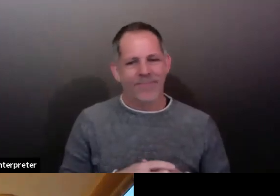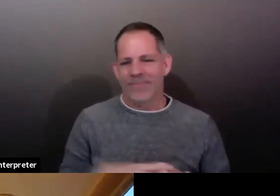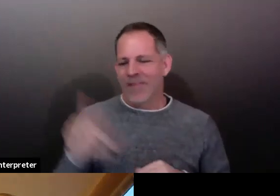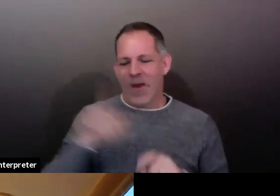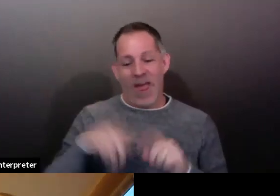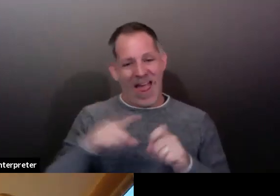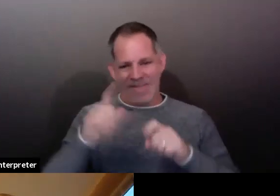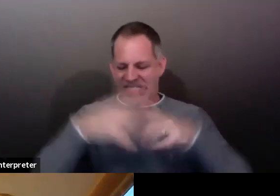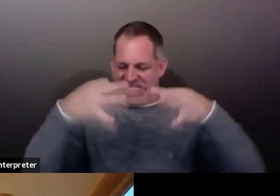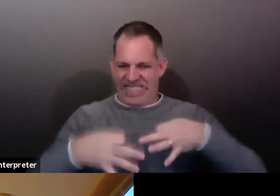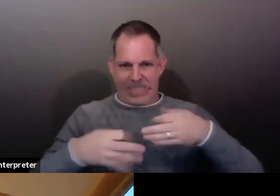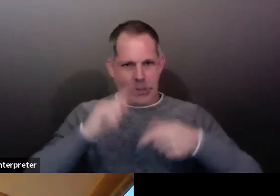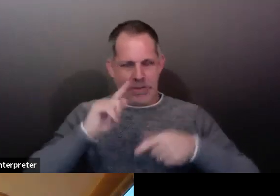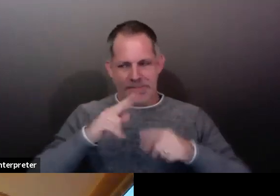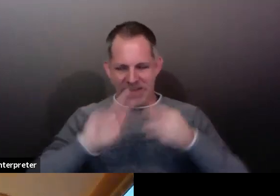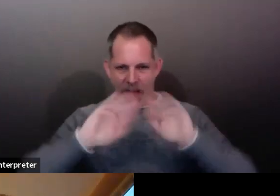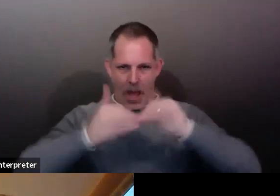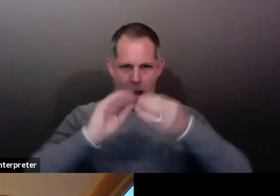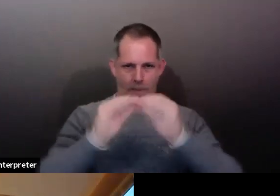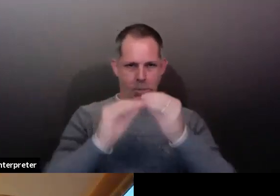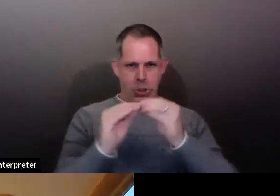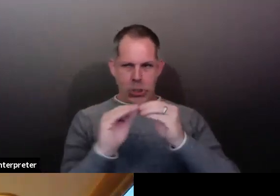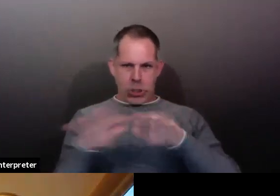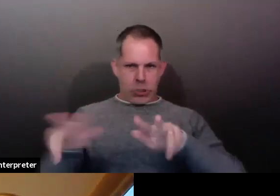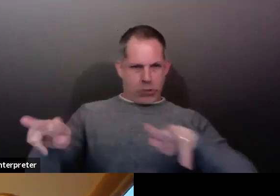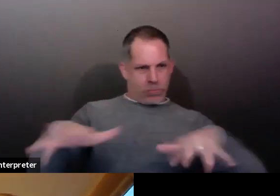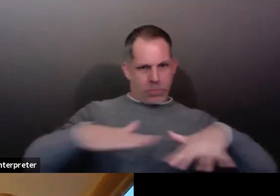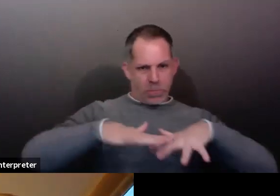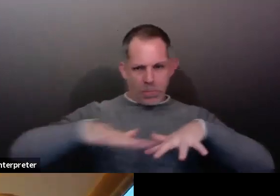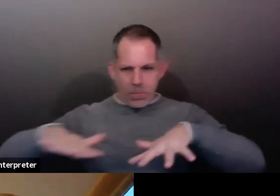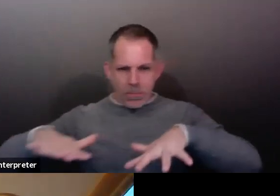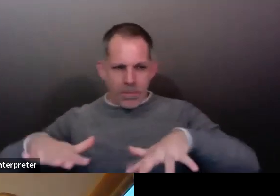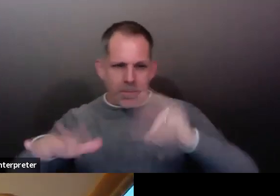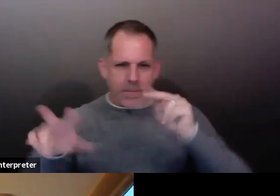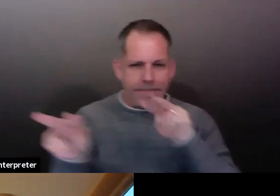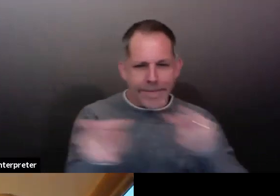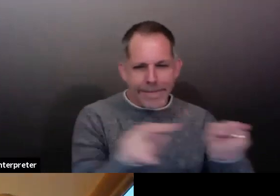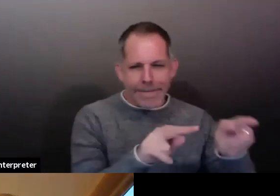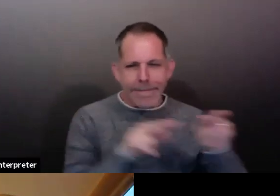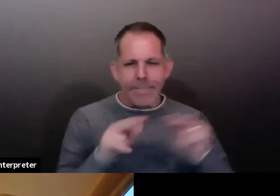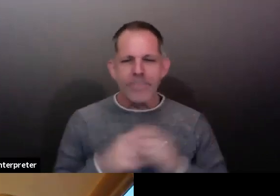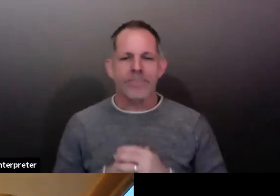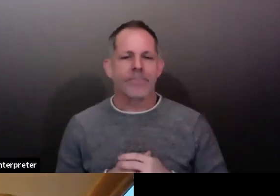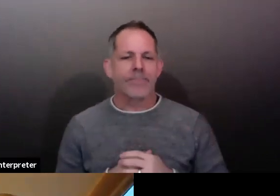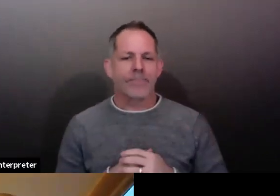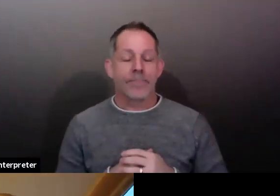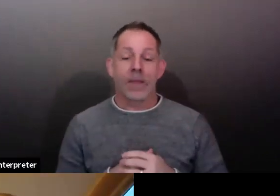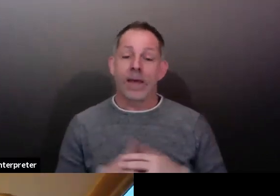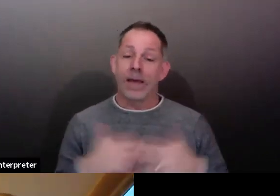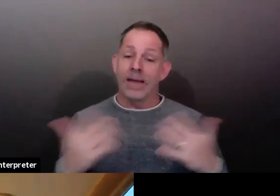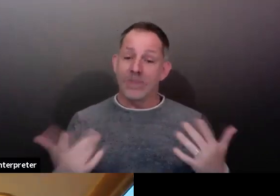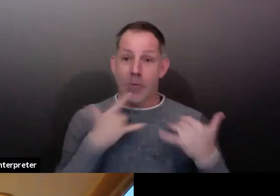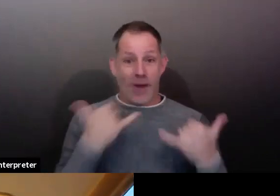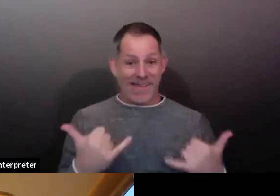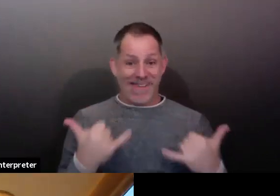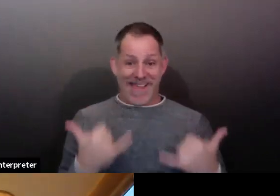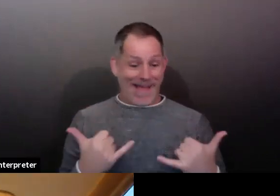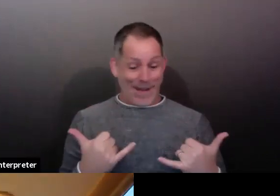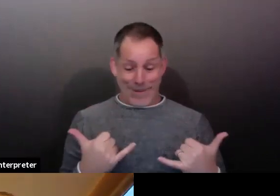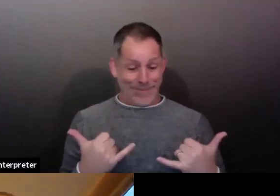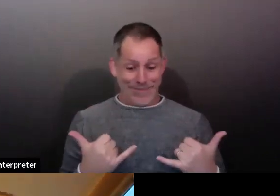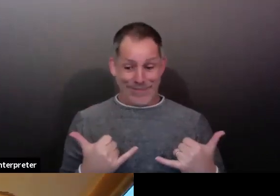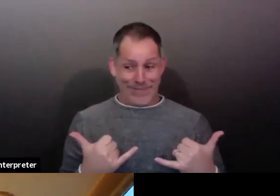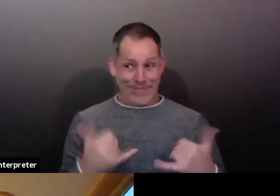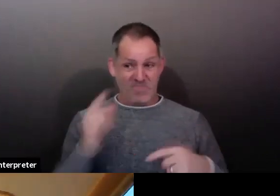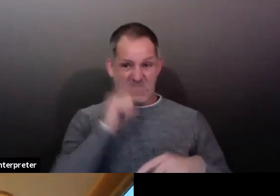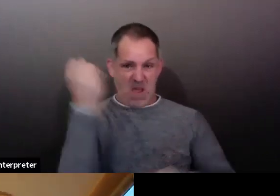the first wave, we really had to shut things down. So we can't rule that out. But I think the ball is